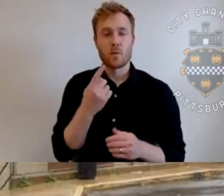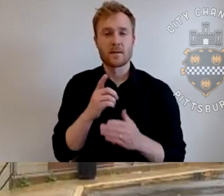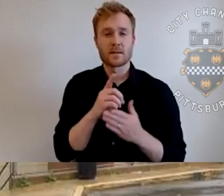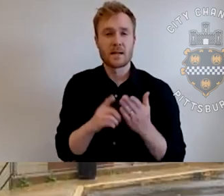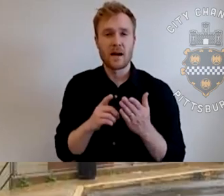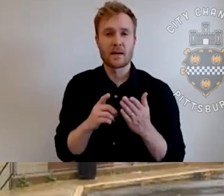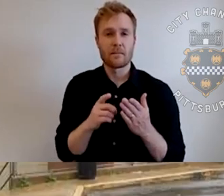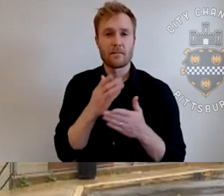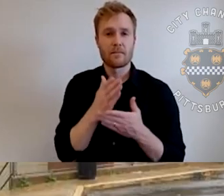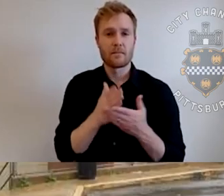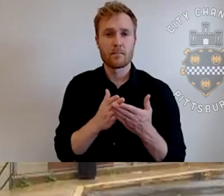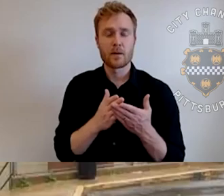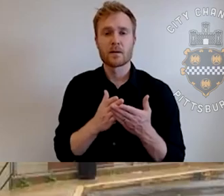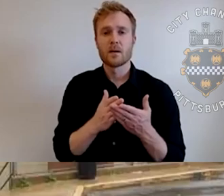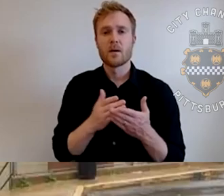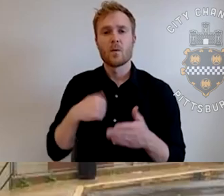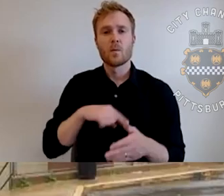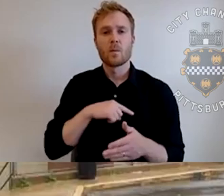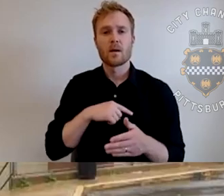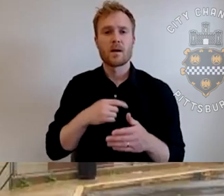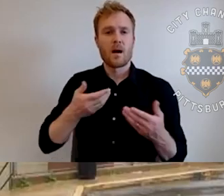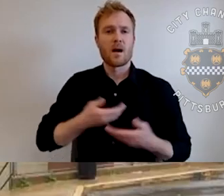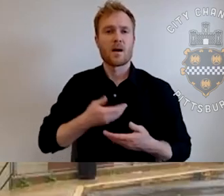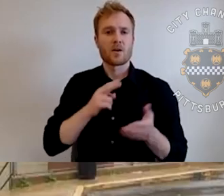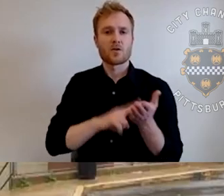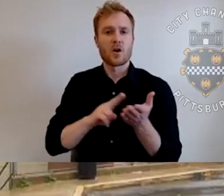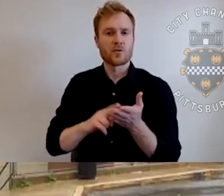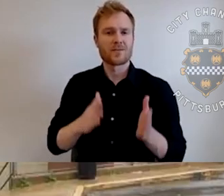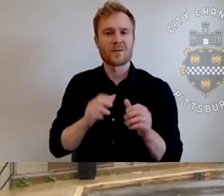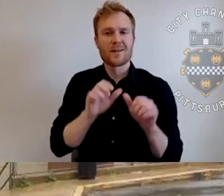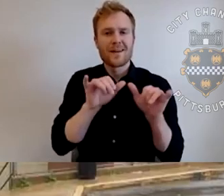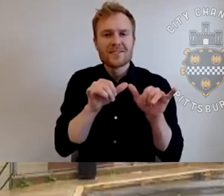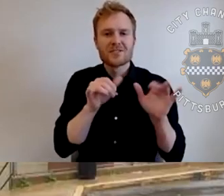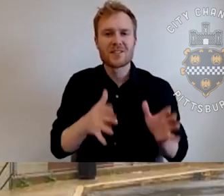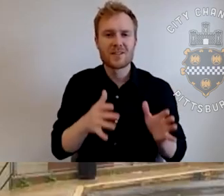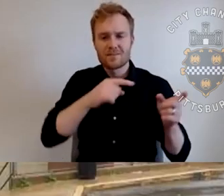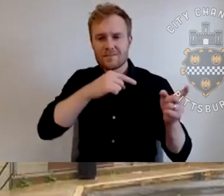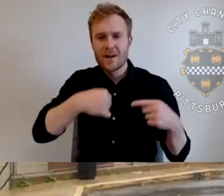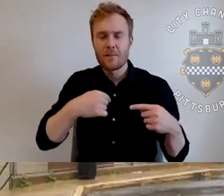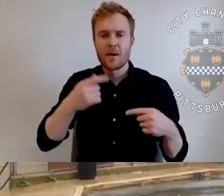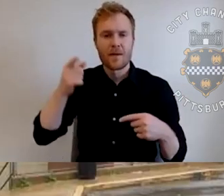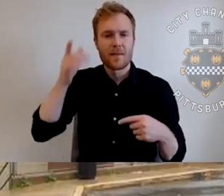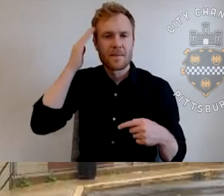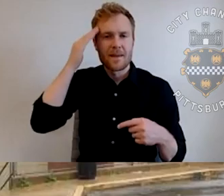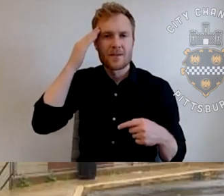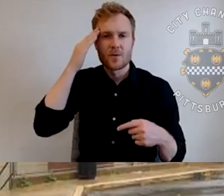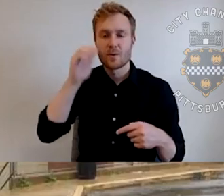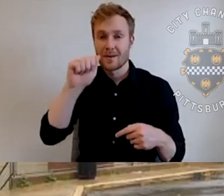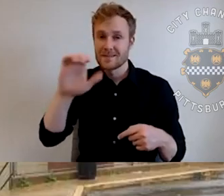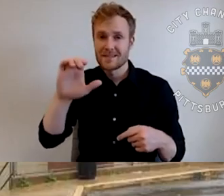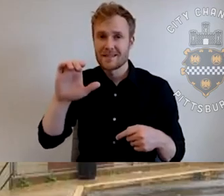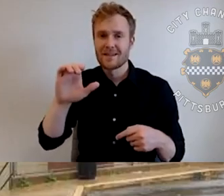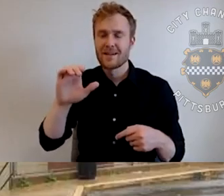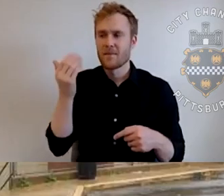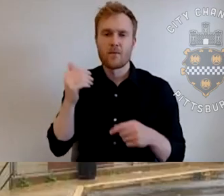Um, so we did hire a contractor to kind of design and engineer a new, um, air conditioning because previously the